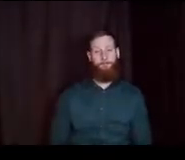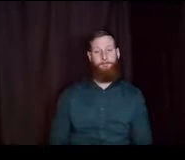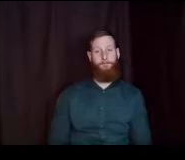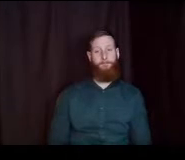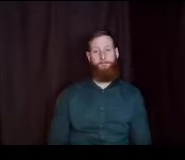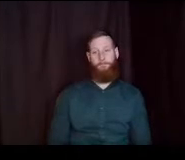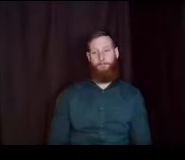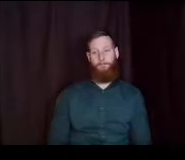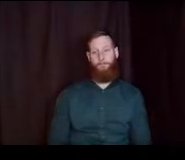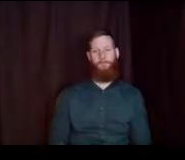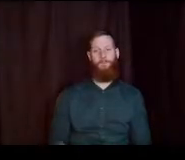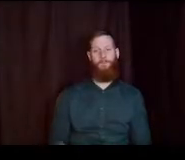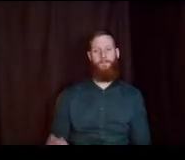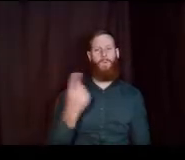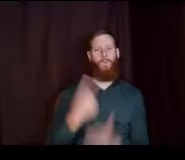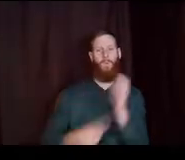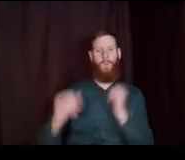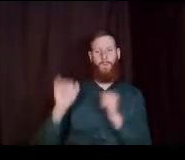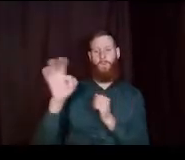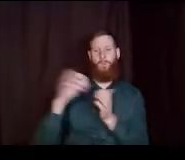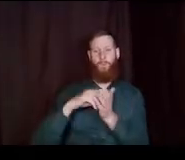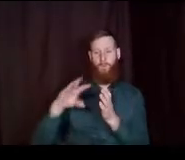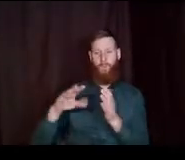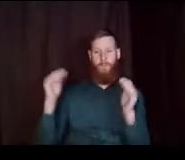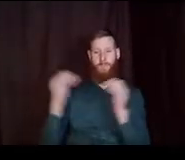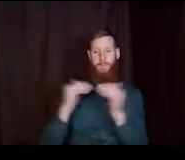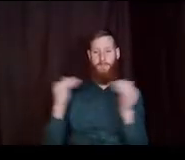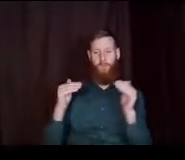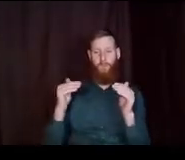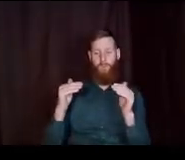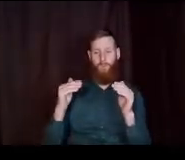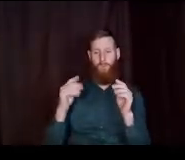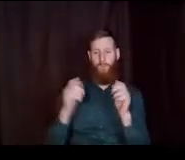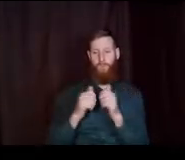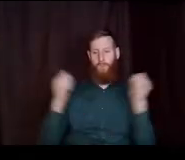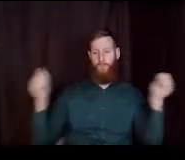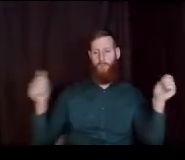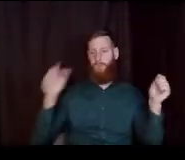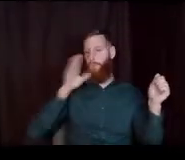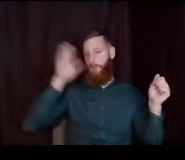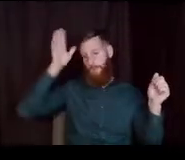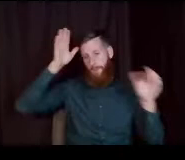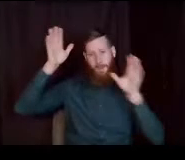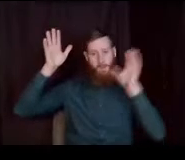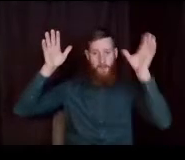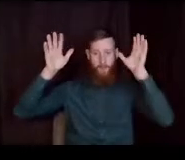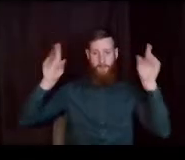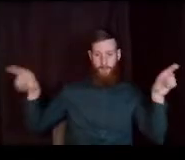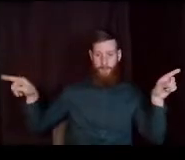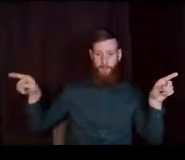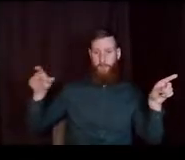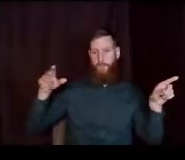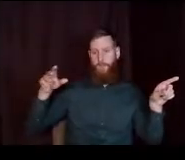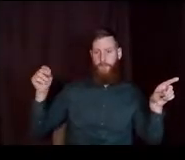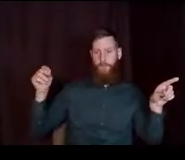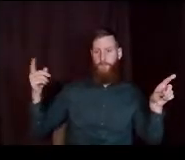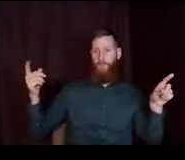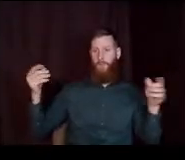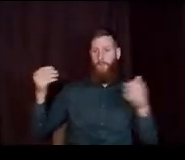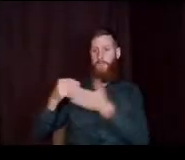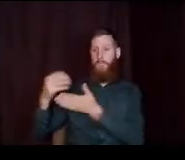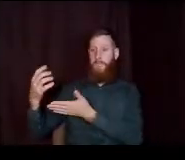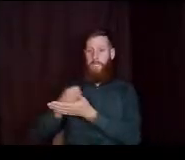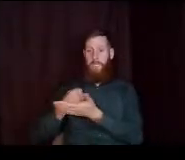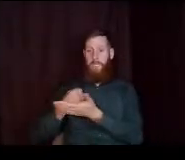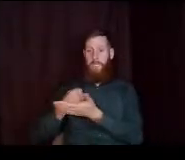What if a student lives equal time. between two parents, divorced households. and the household income of one is much lower. If